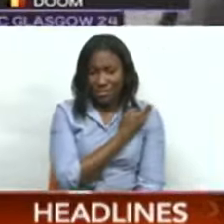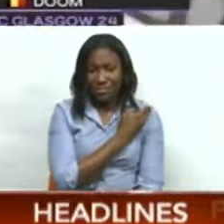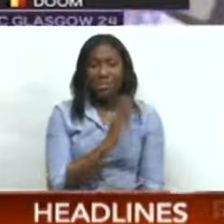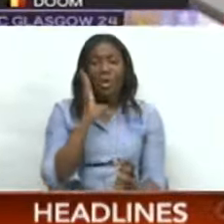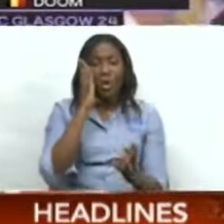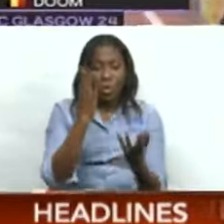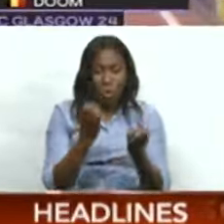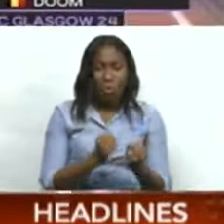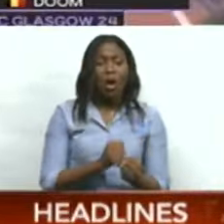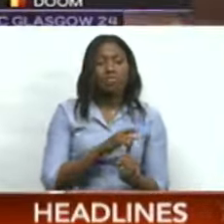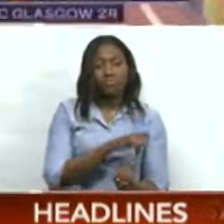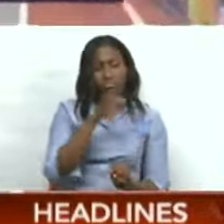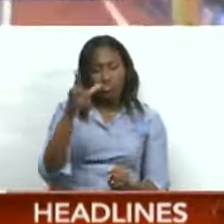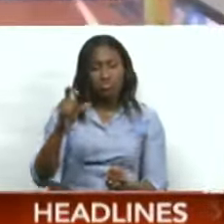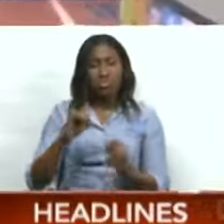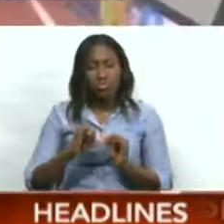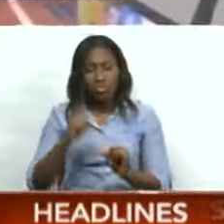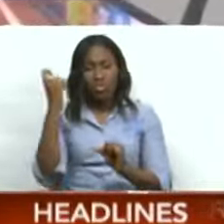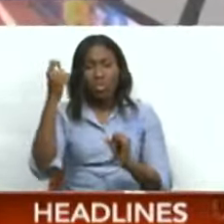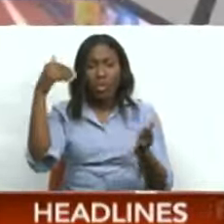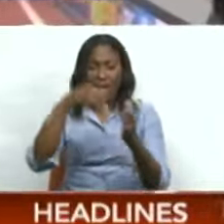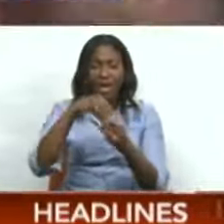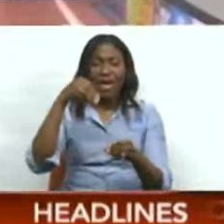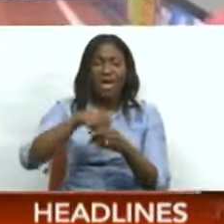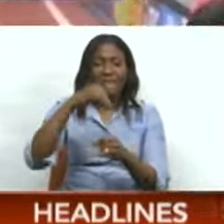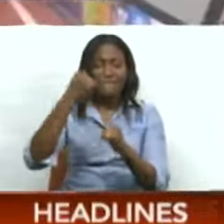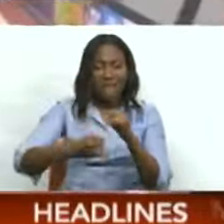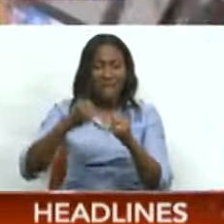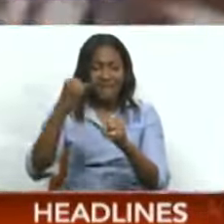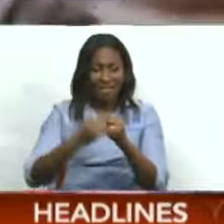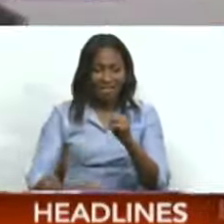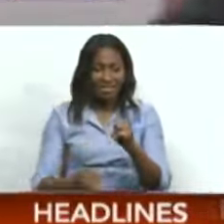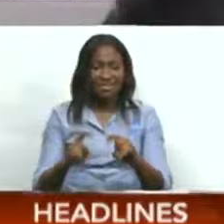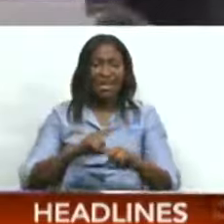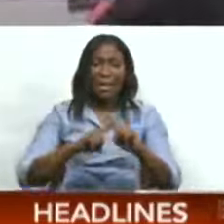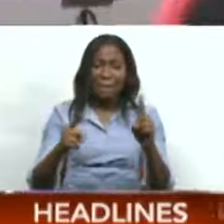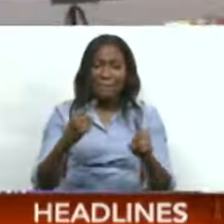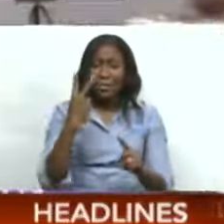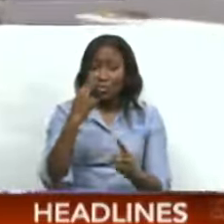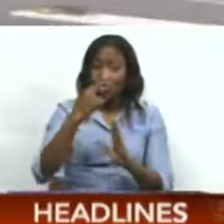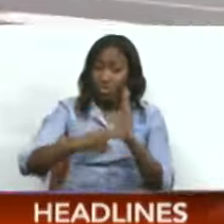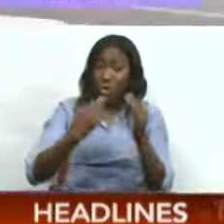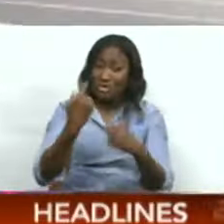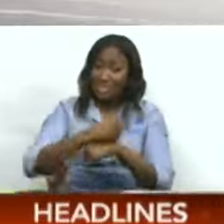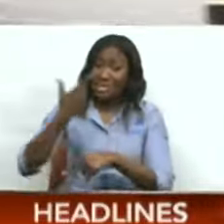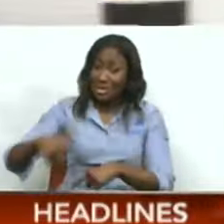World Indoor 400-meter title in the final. He was ousted in two rounds today.